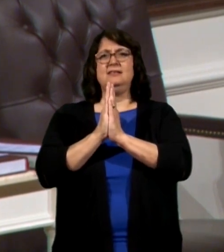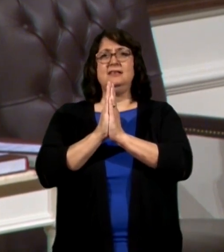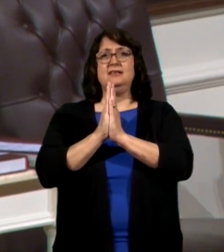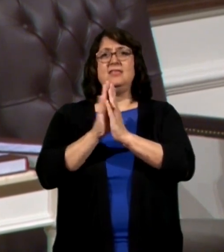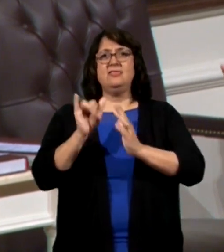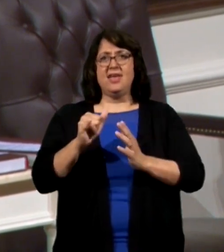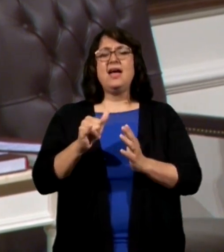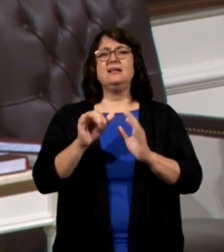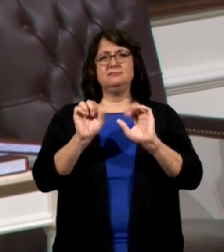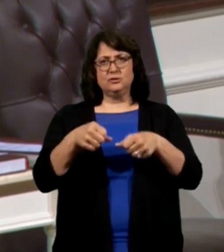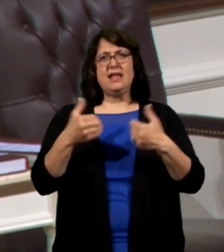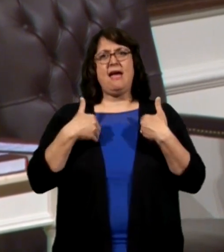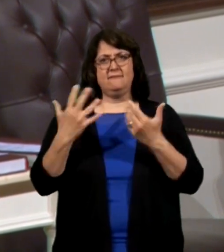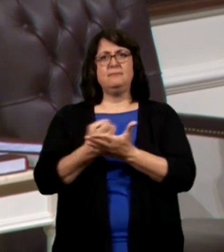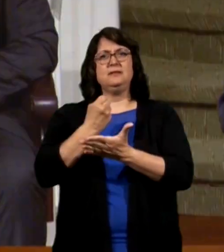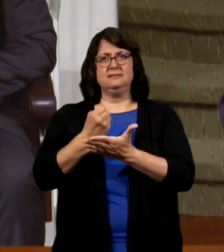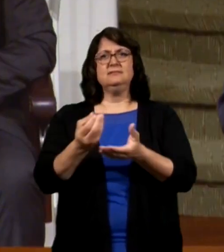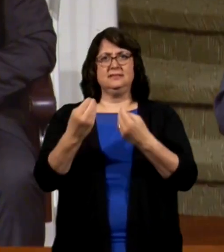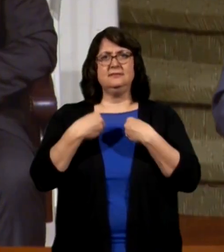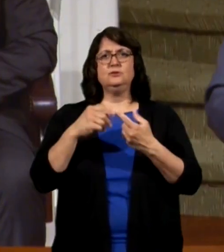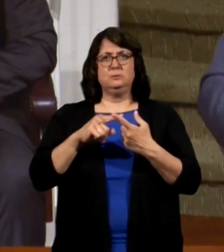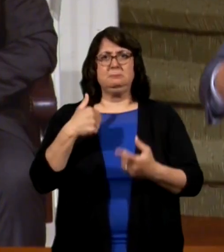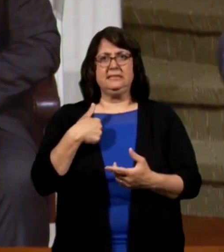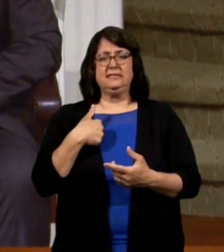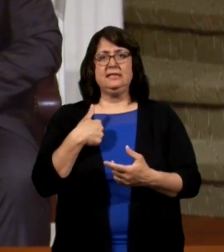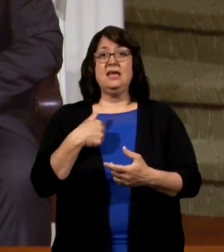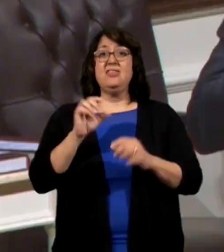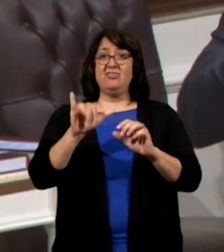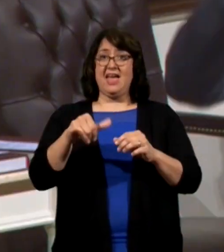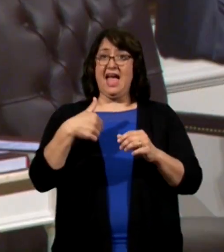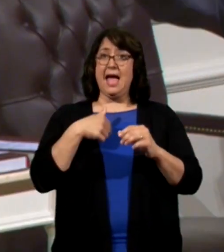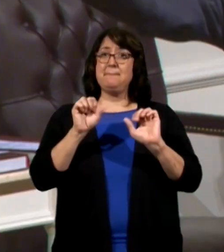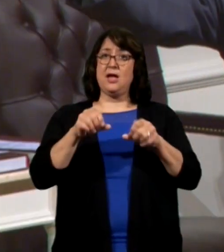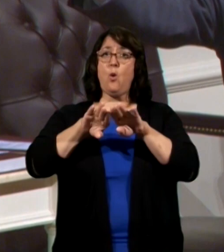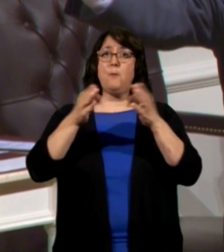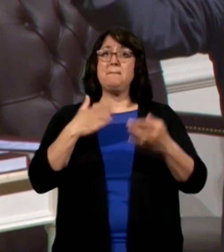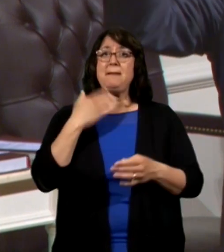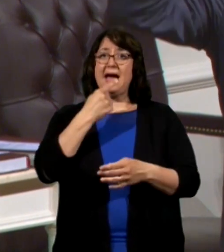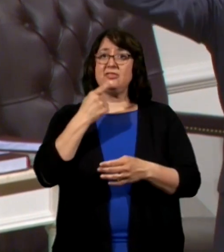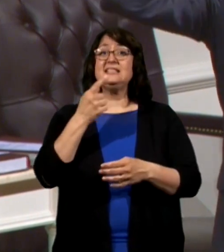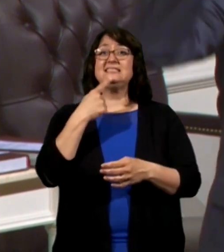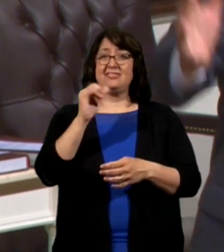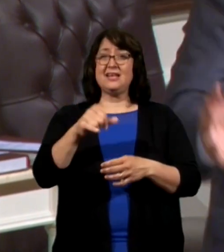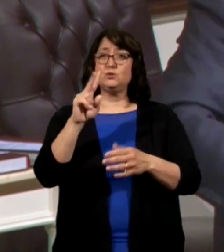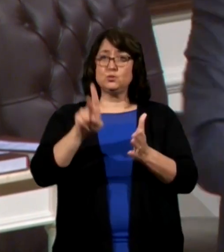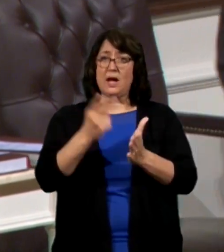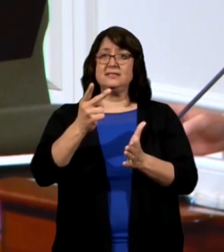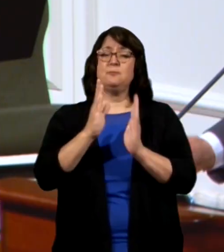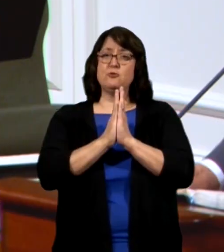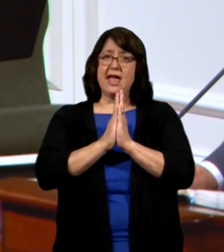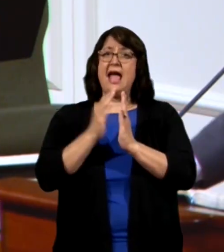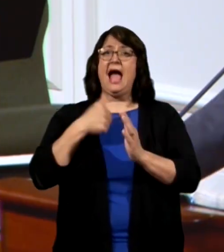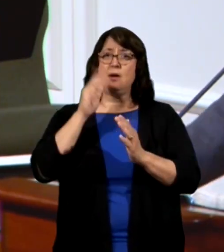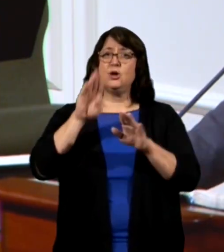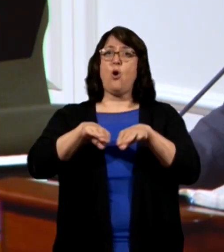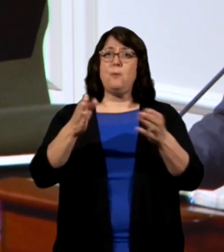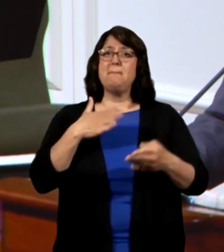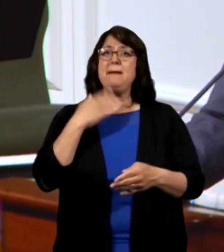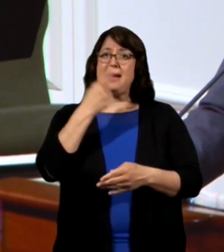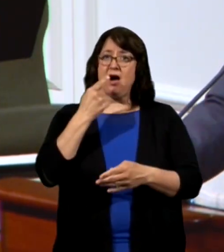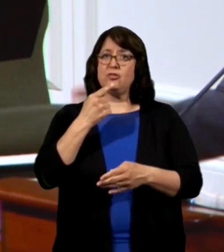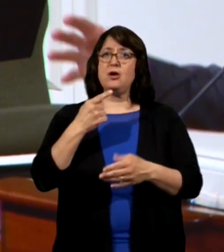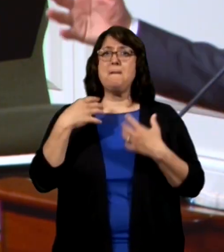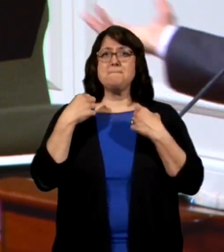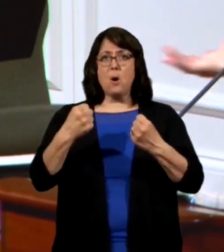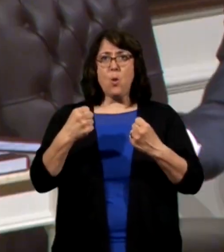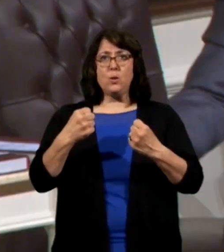utterance will be given unto me, watch, and that I may open my mouth. And he says it twice. Pray that I would open my mouth